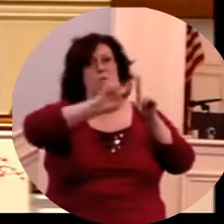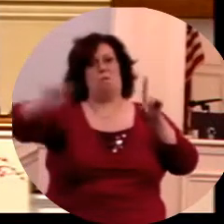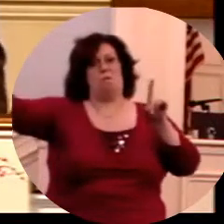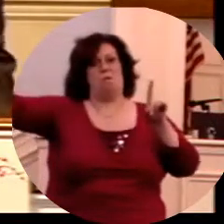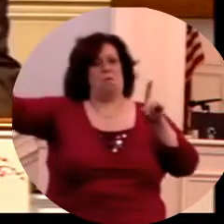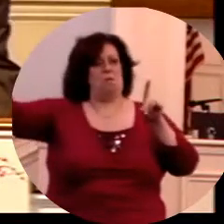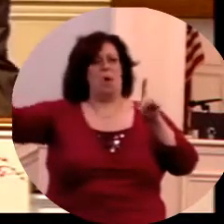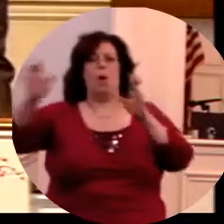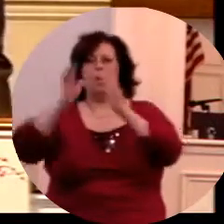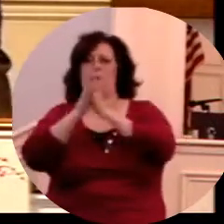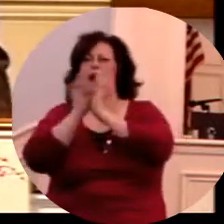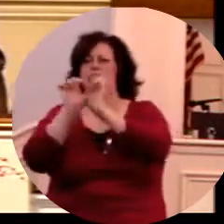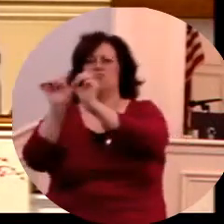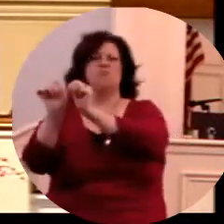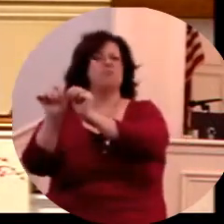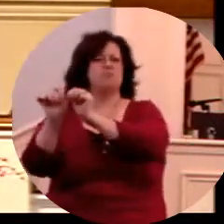away.